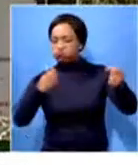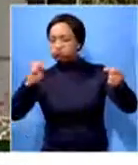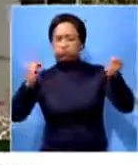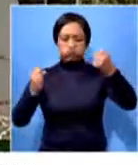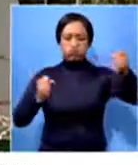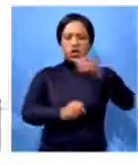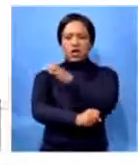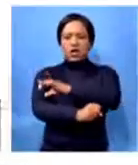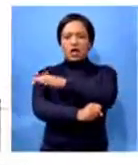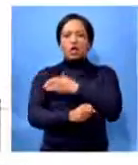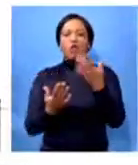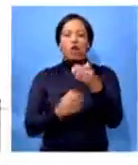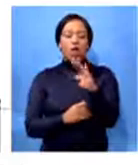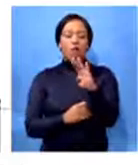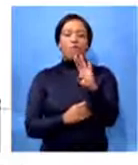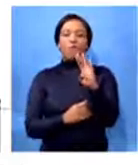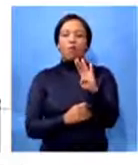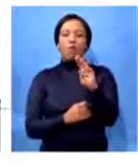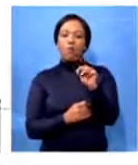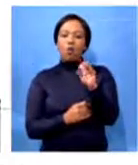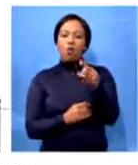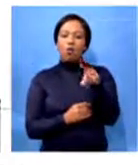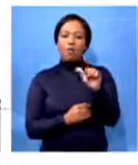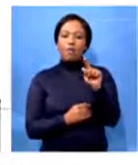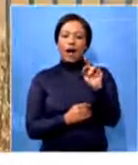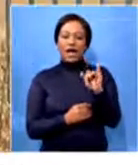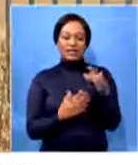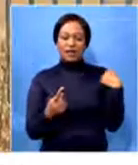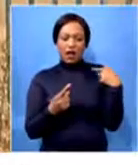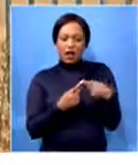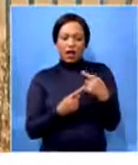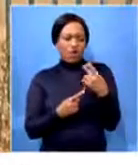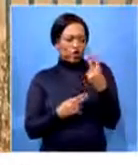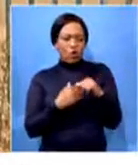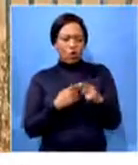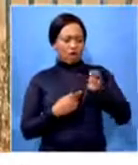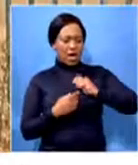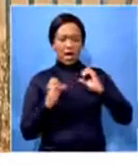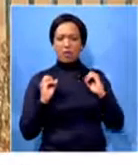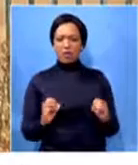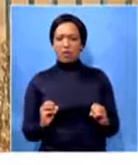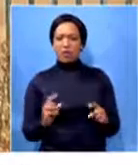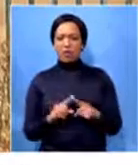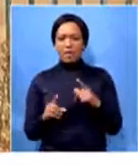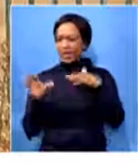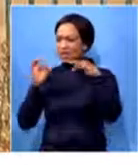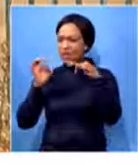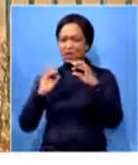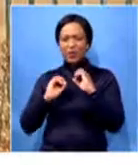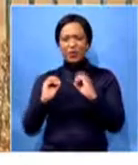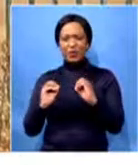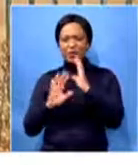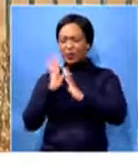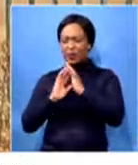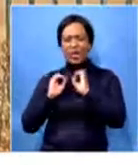Homusimumpati district have not been paid their stipend for two months. They say no explanation has been